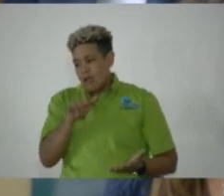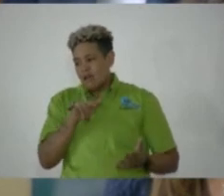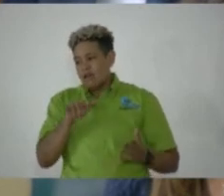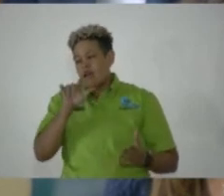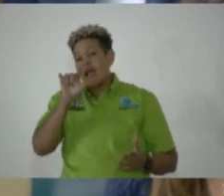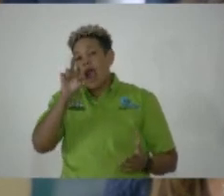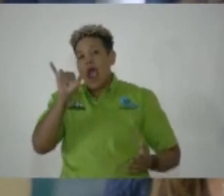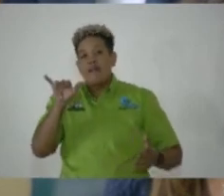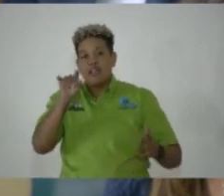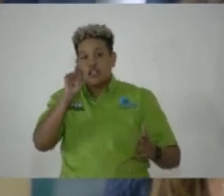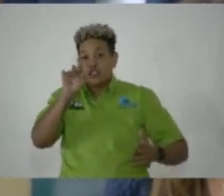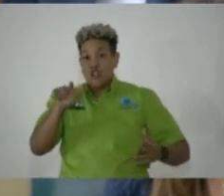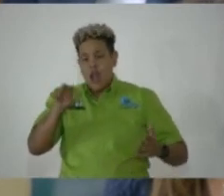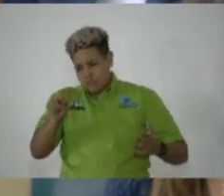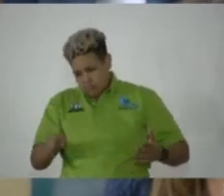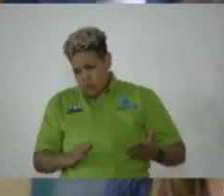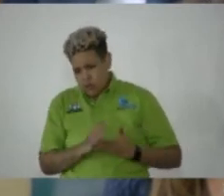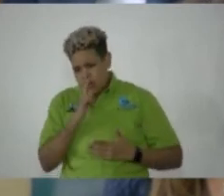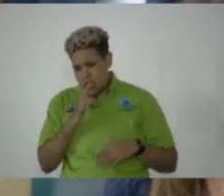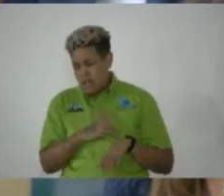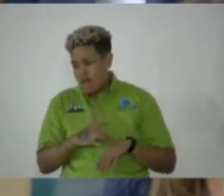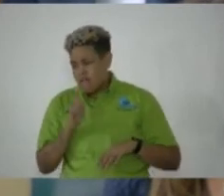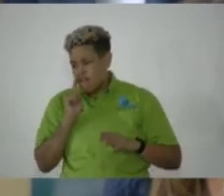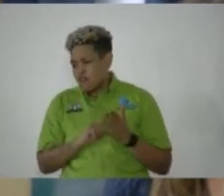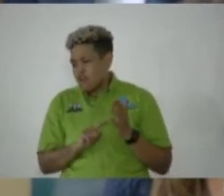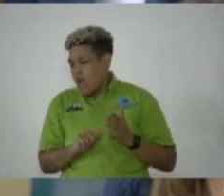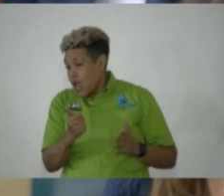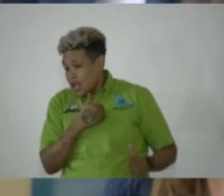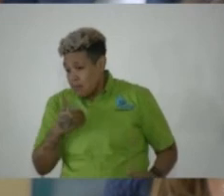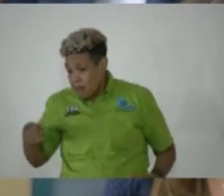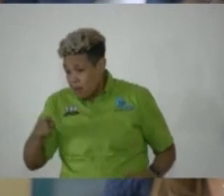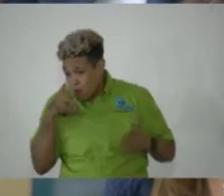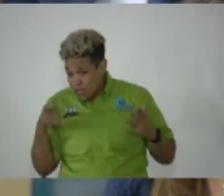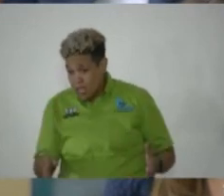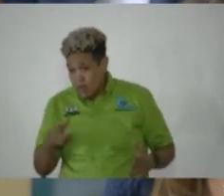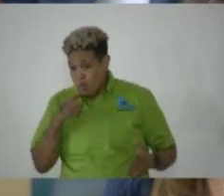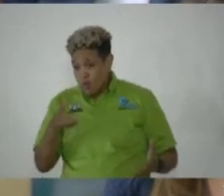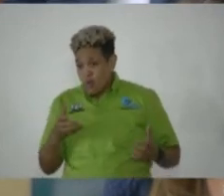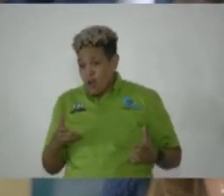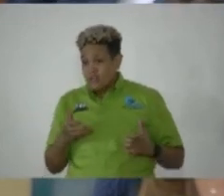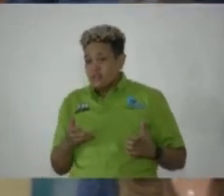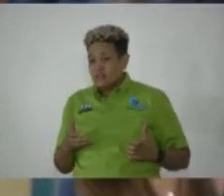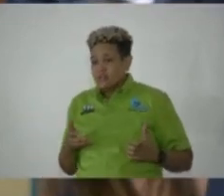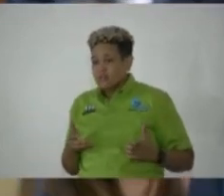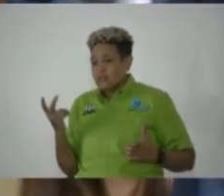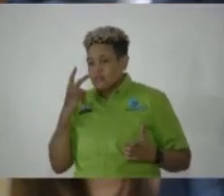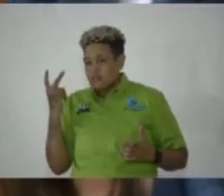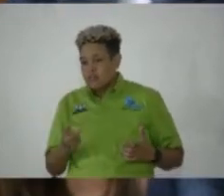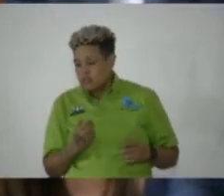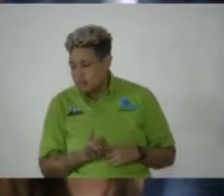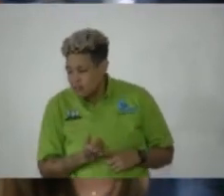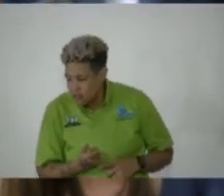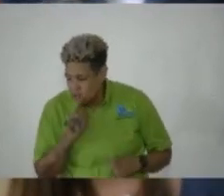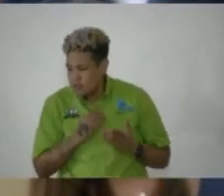Garvey and it is available for research. any member here who would like to see, see it